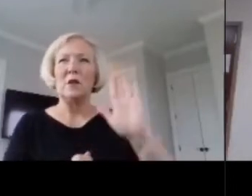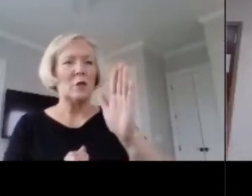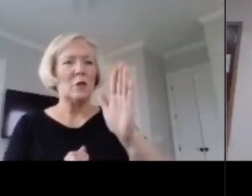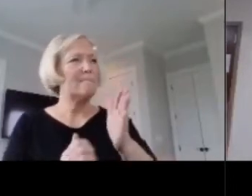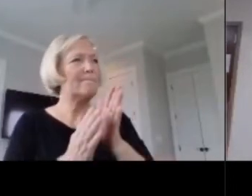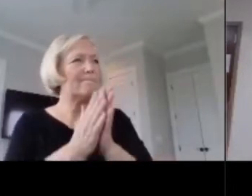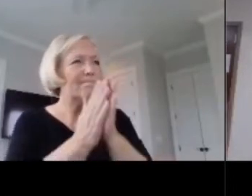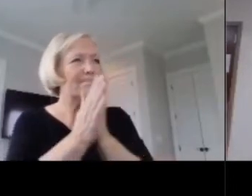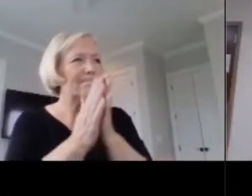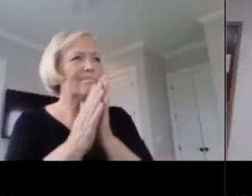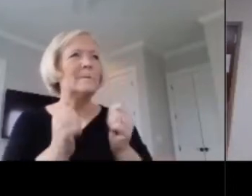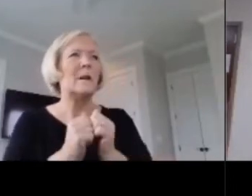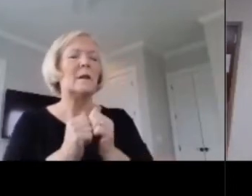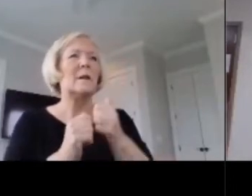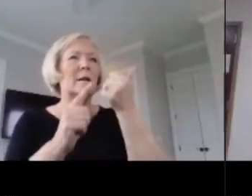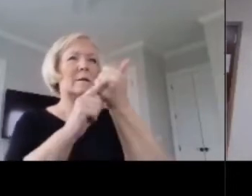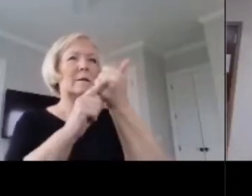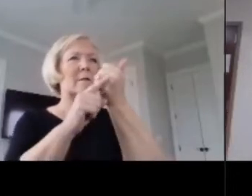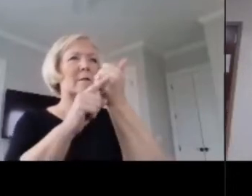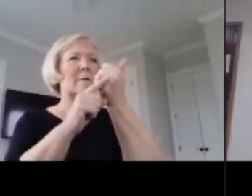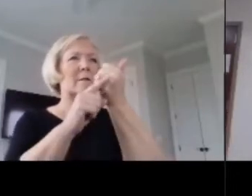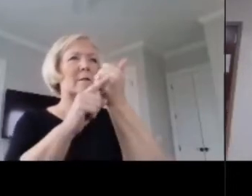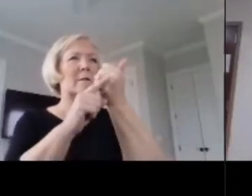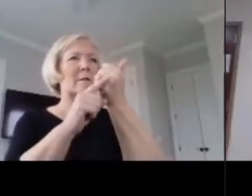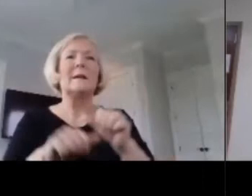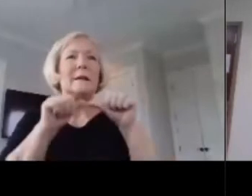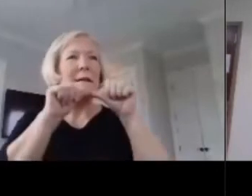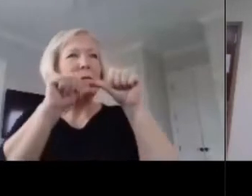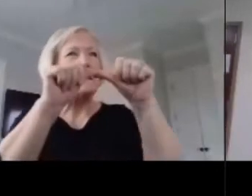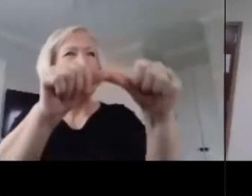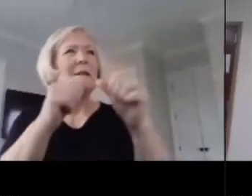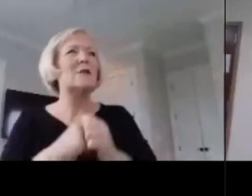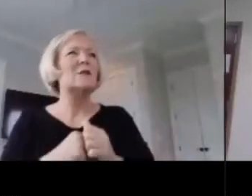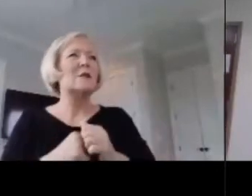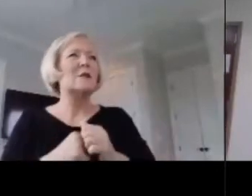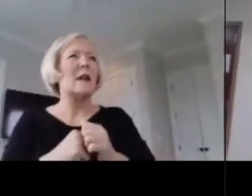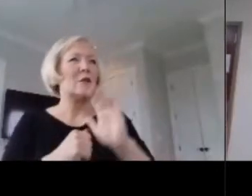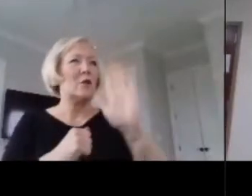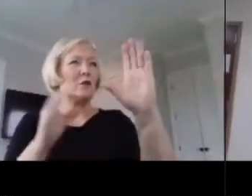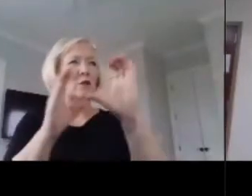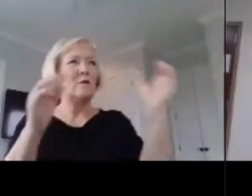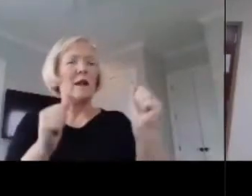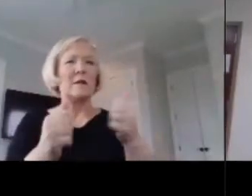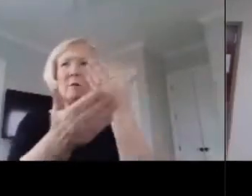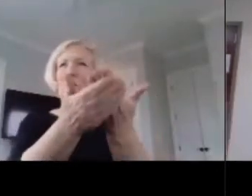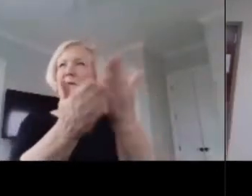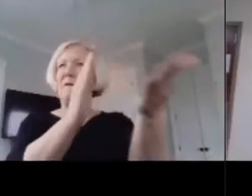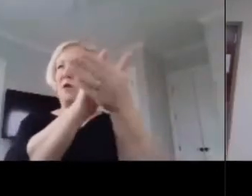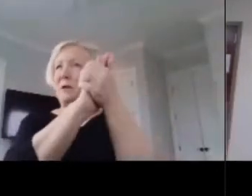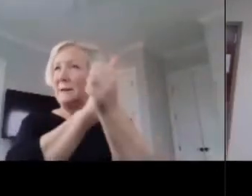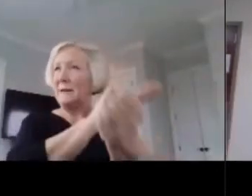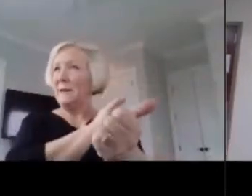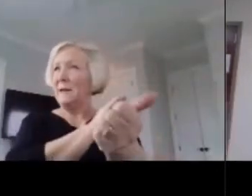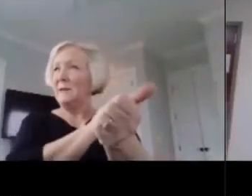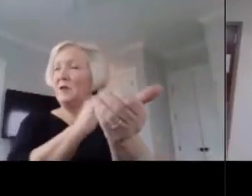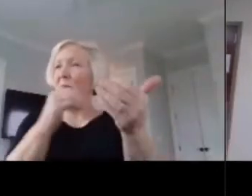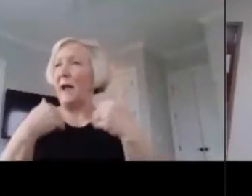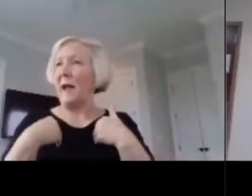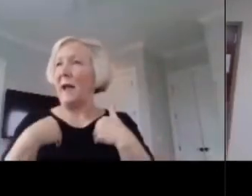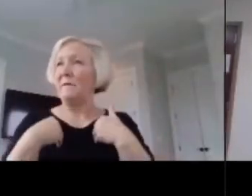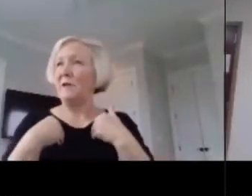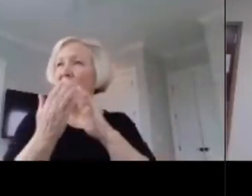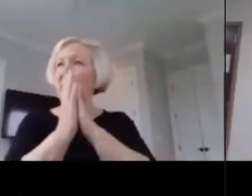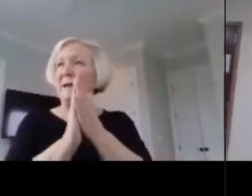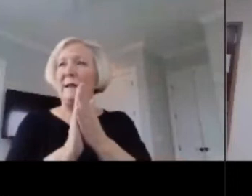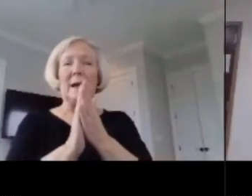self-improvement is endless and your certification is proof of the skills you possess to be excellent educators.